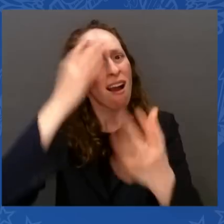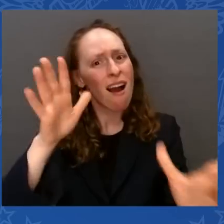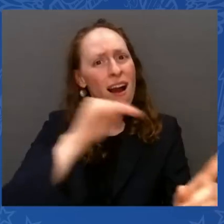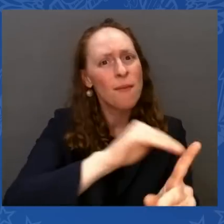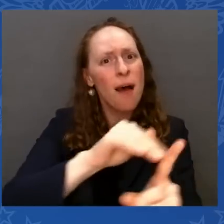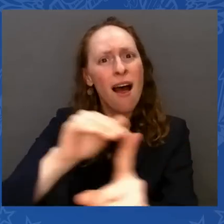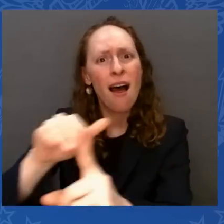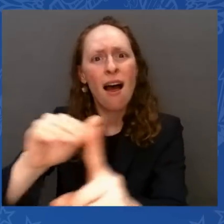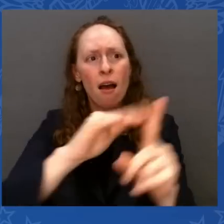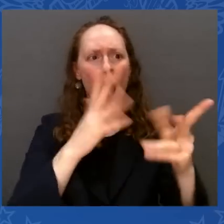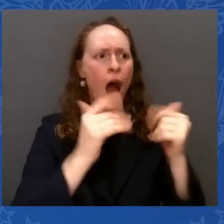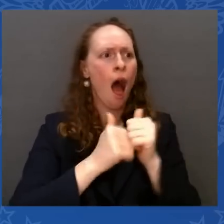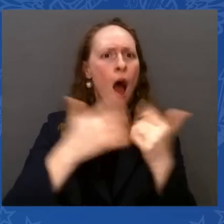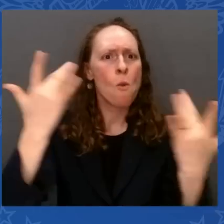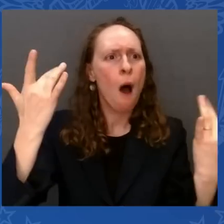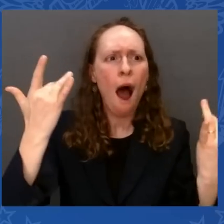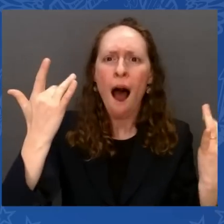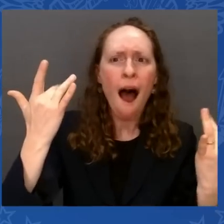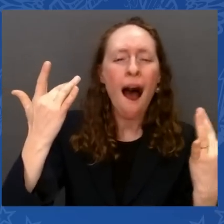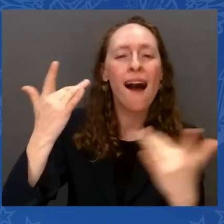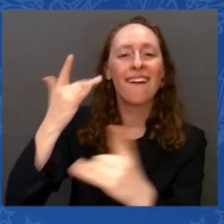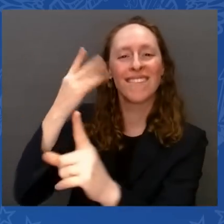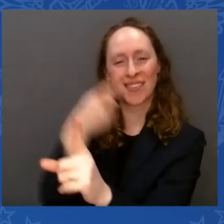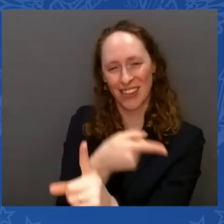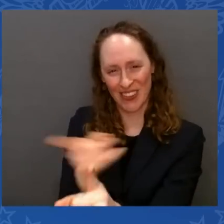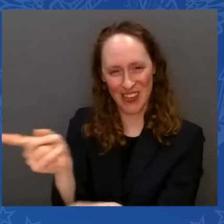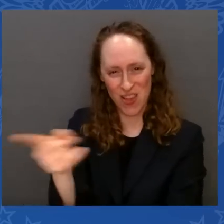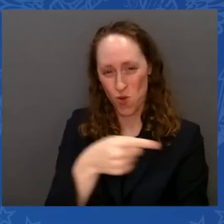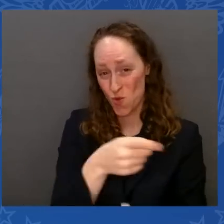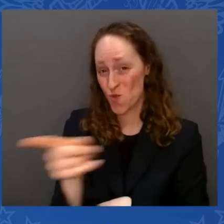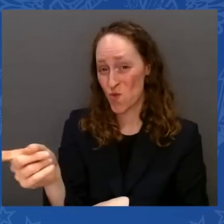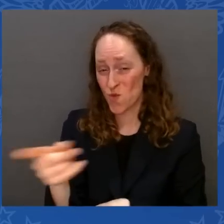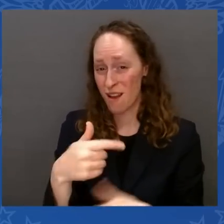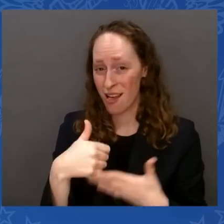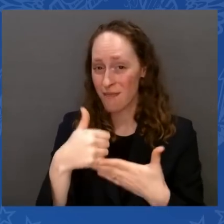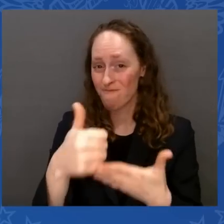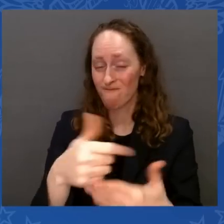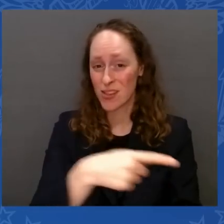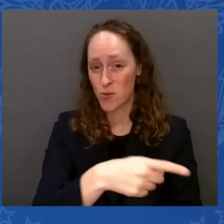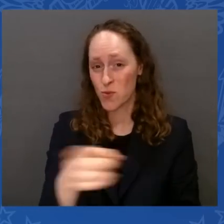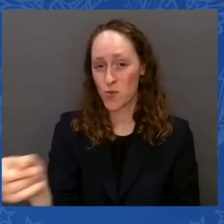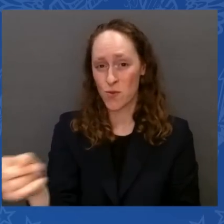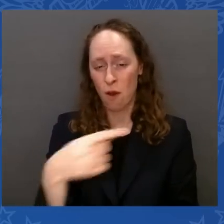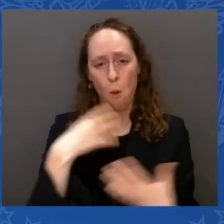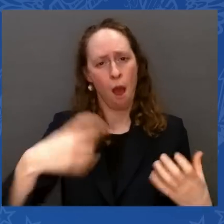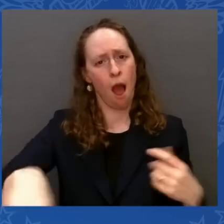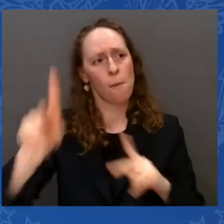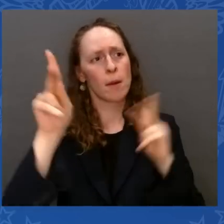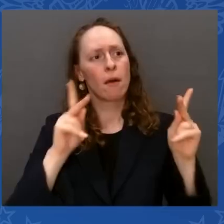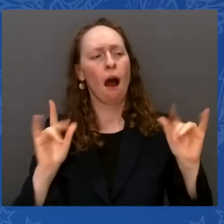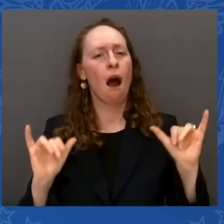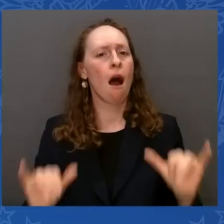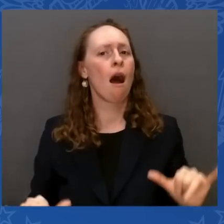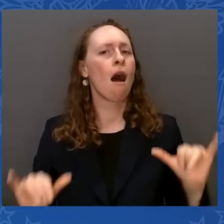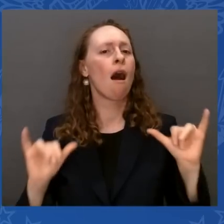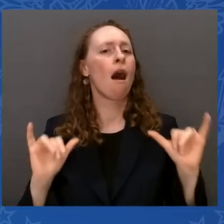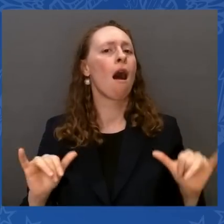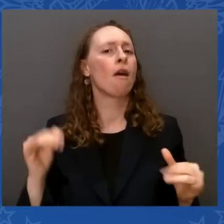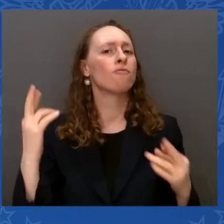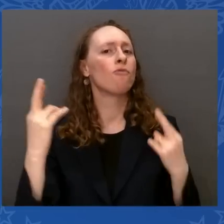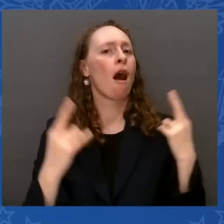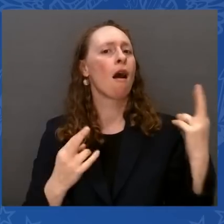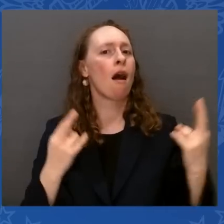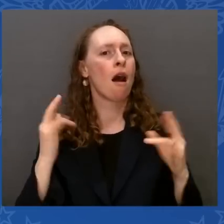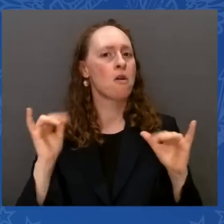impact that it's having on all of your district and your folks. You know, and we're going to get it done.